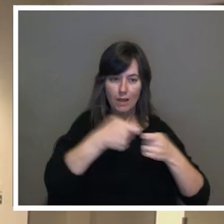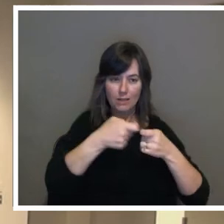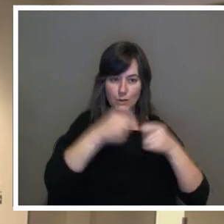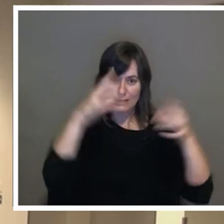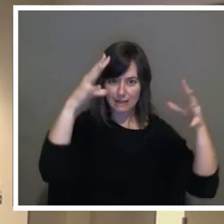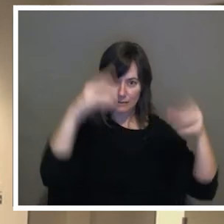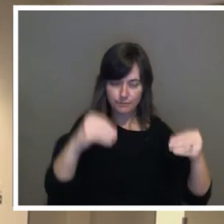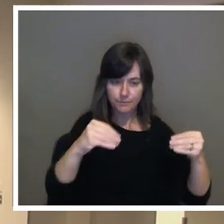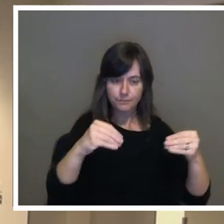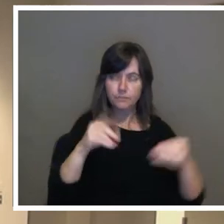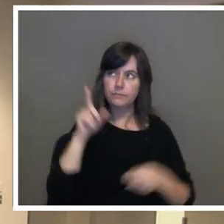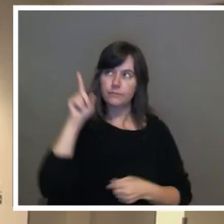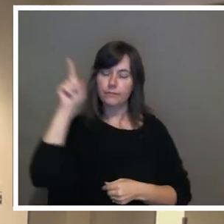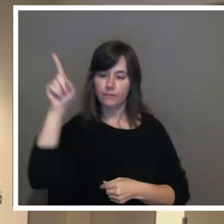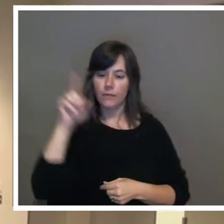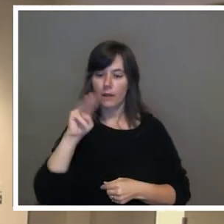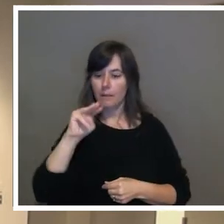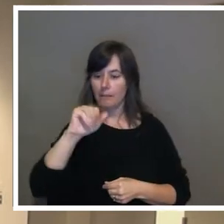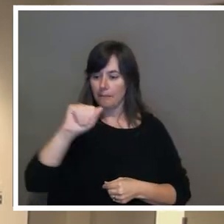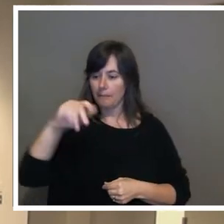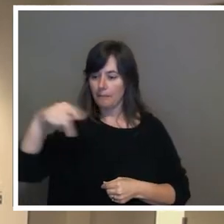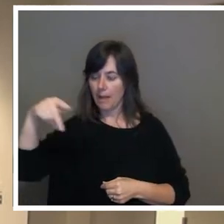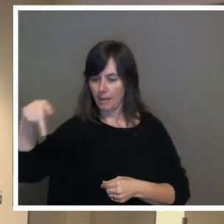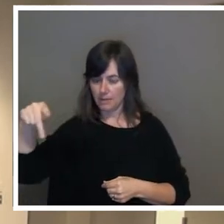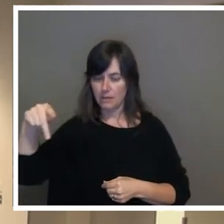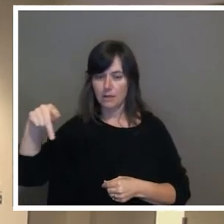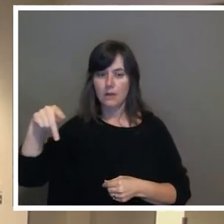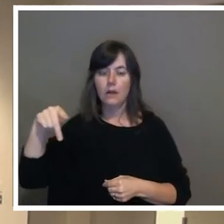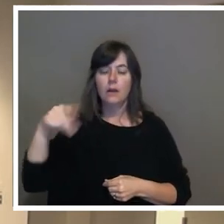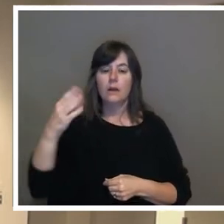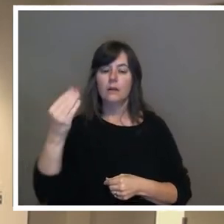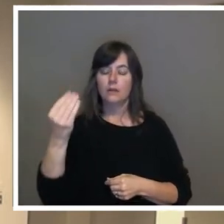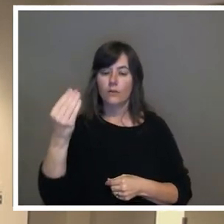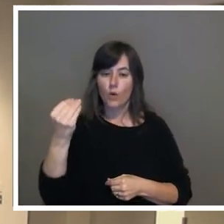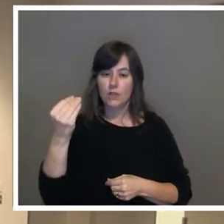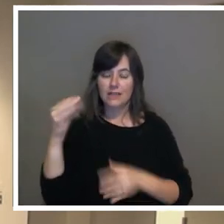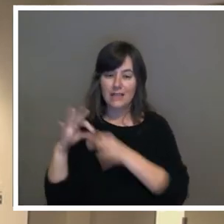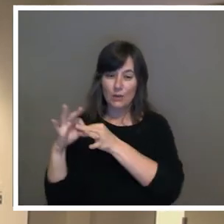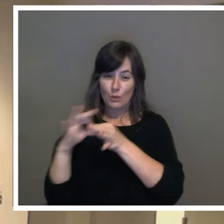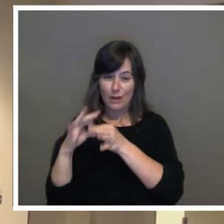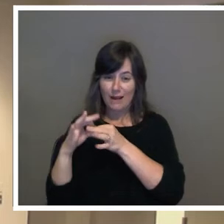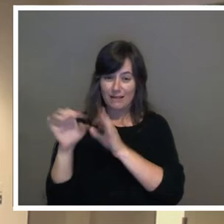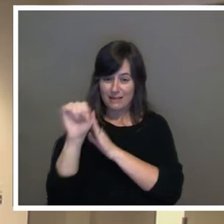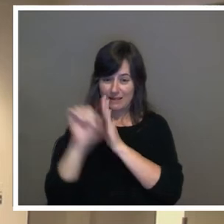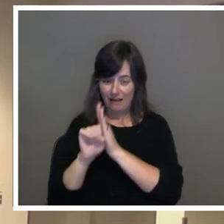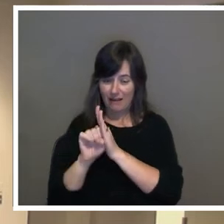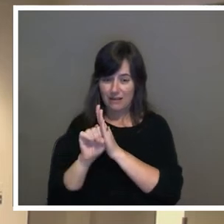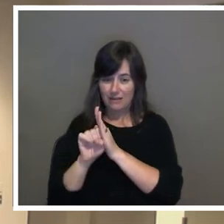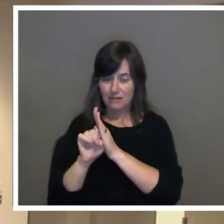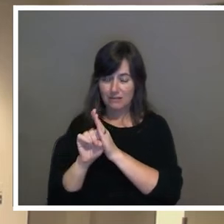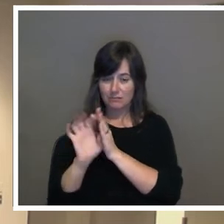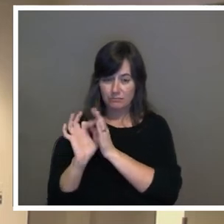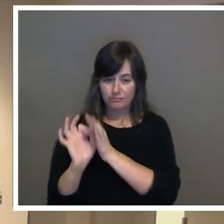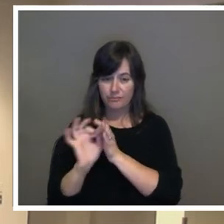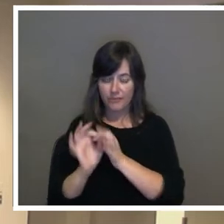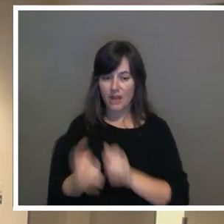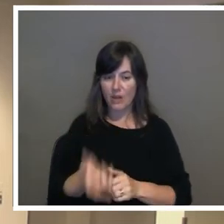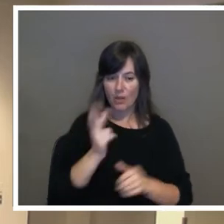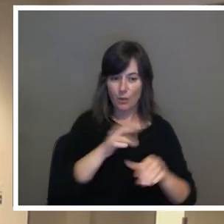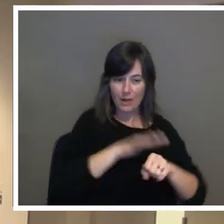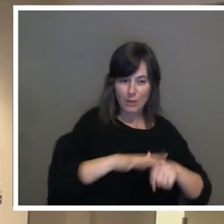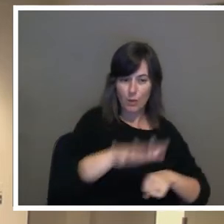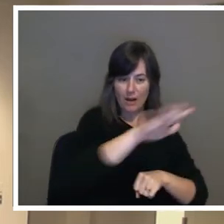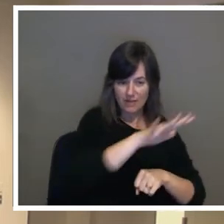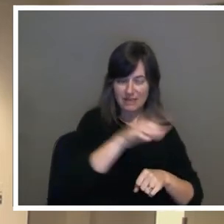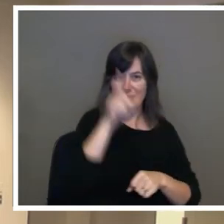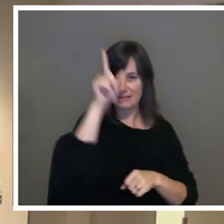map was 14 United States and about three provinces in Canada. And this